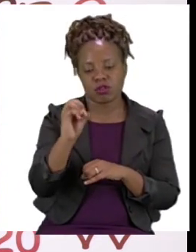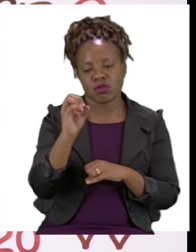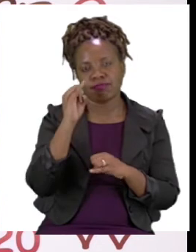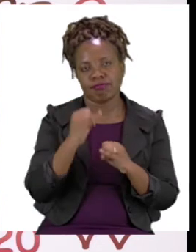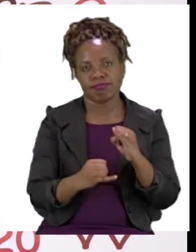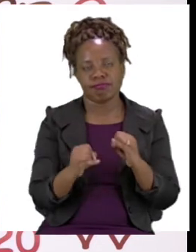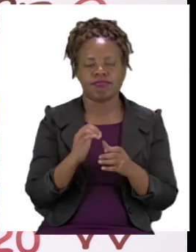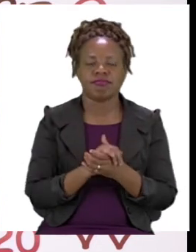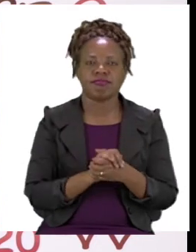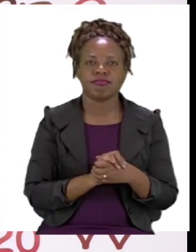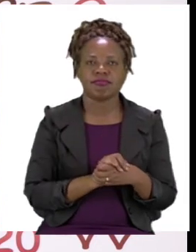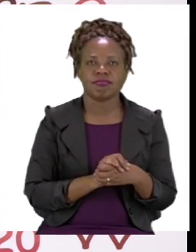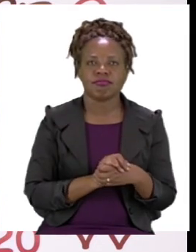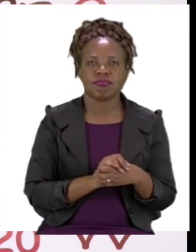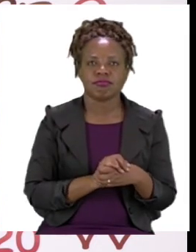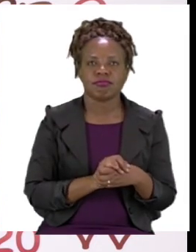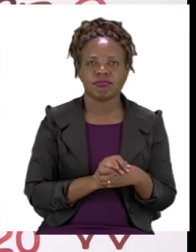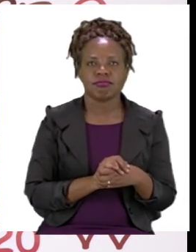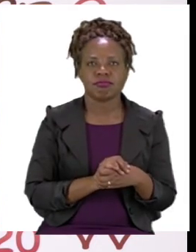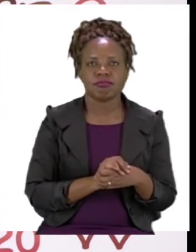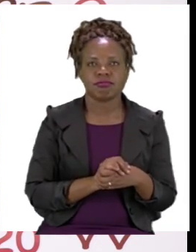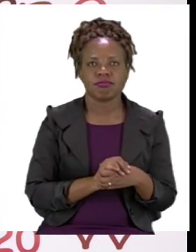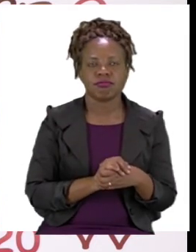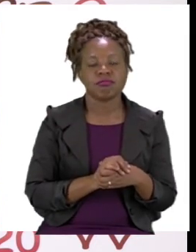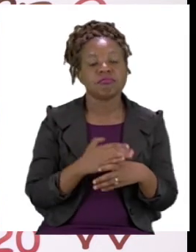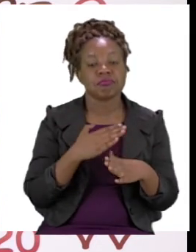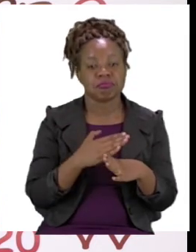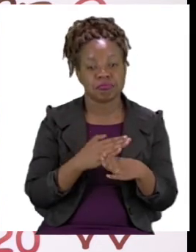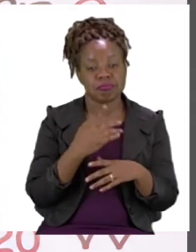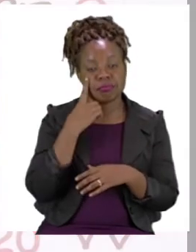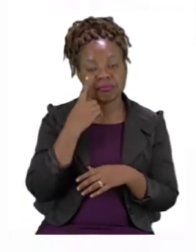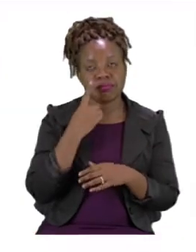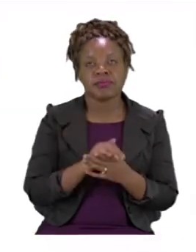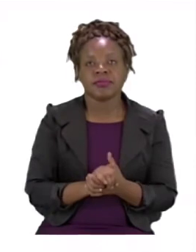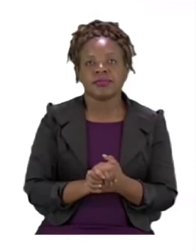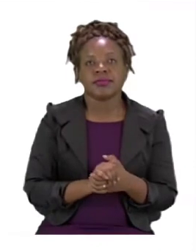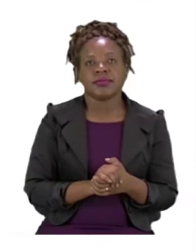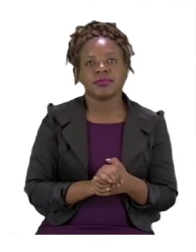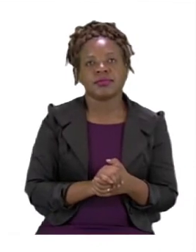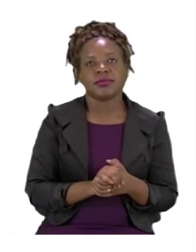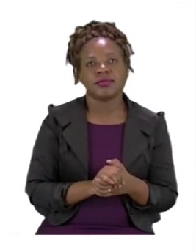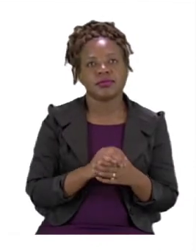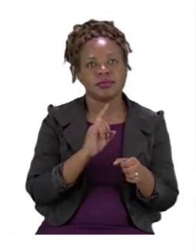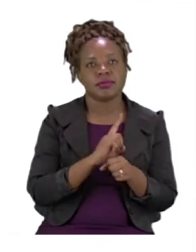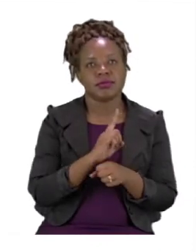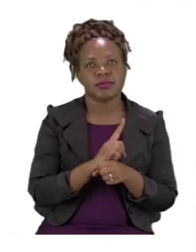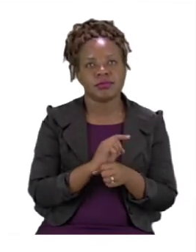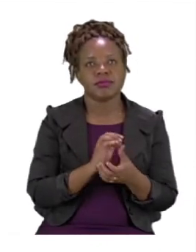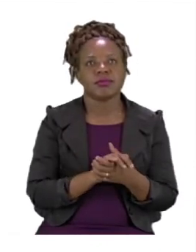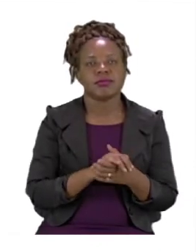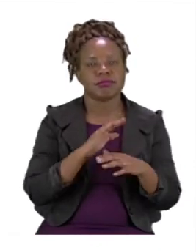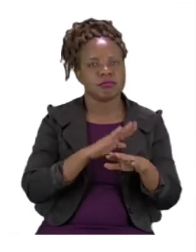decade numbers. Let's take a look at our exercise. Now the first one that they have given us as an